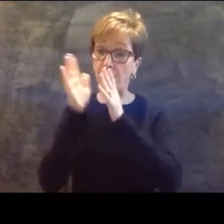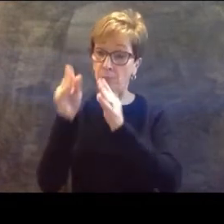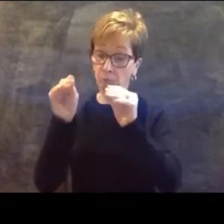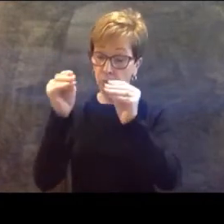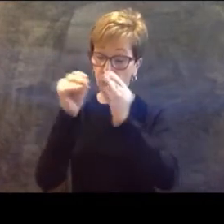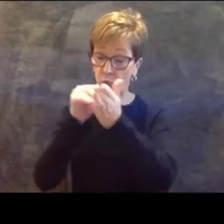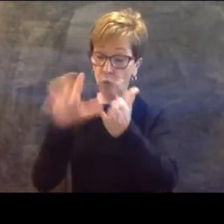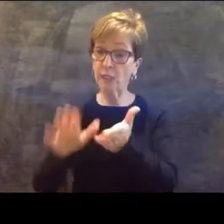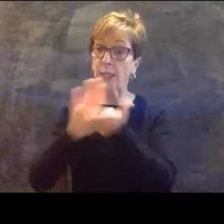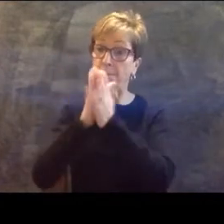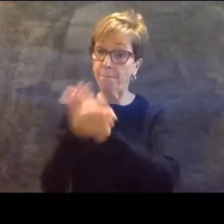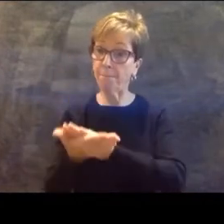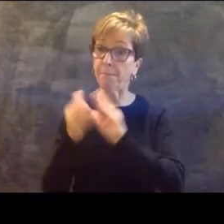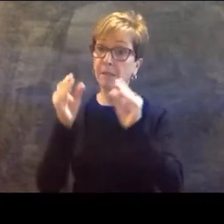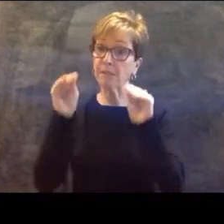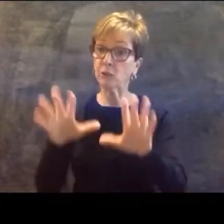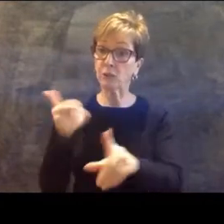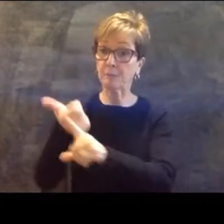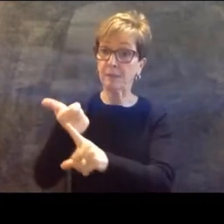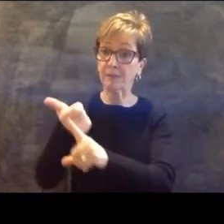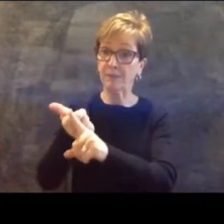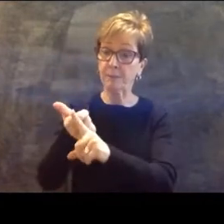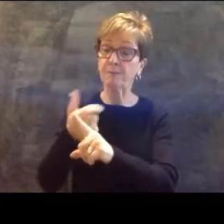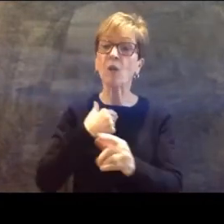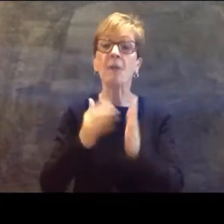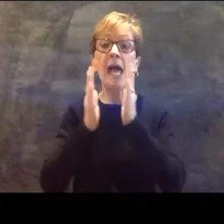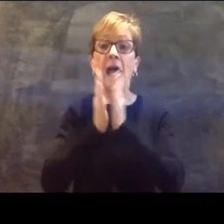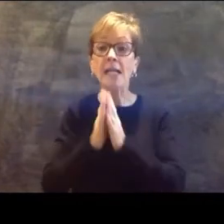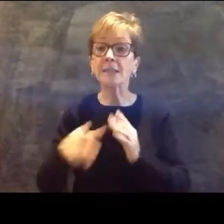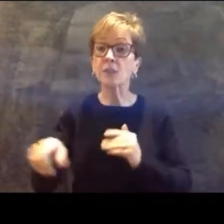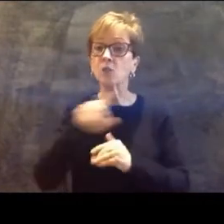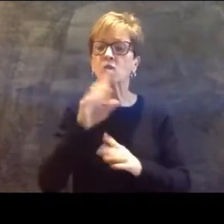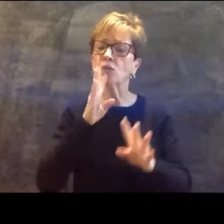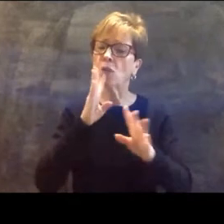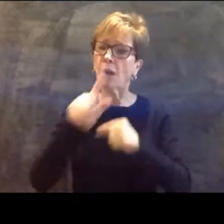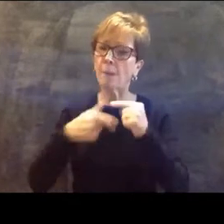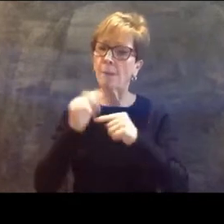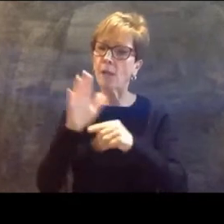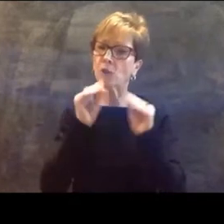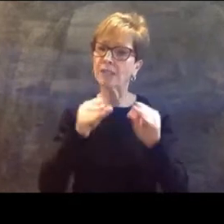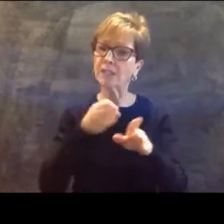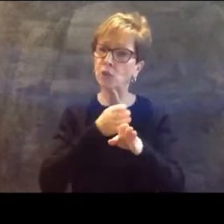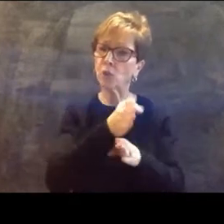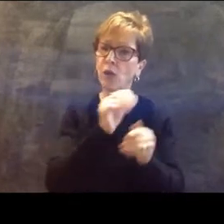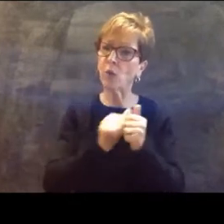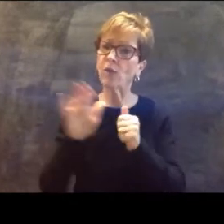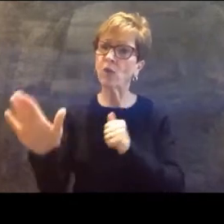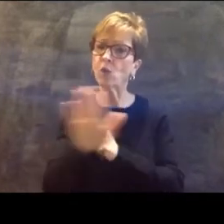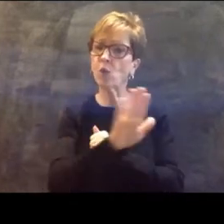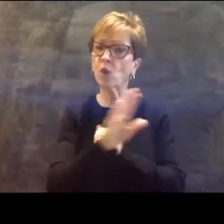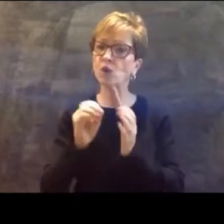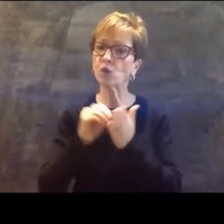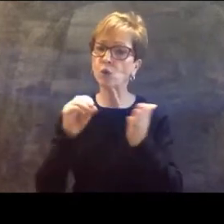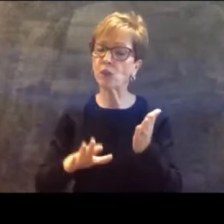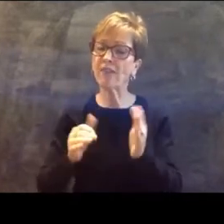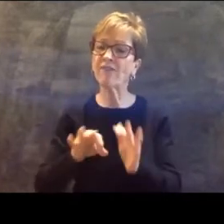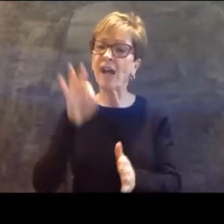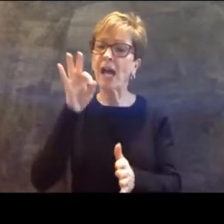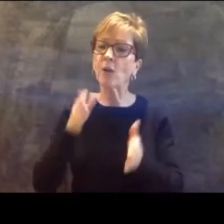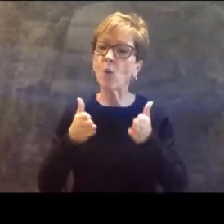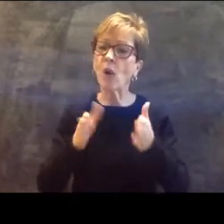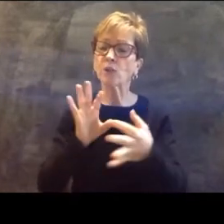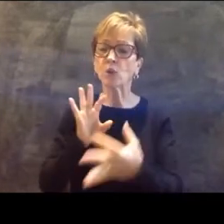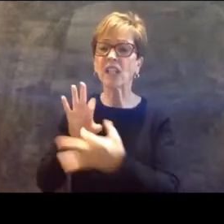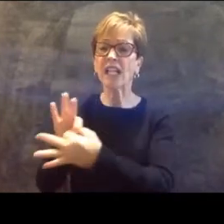asking all of you to talk about your teaching career with your students and to find ways to connect with different groups of students,